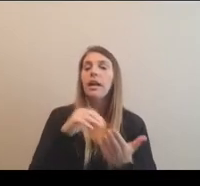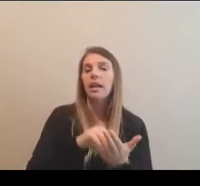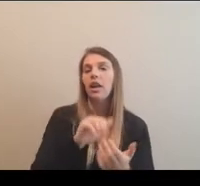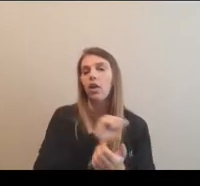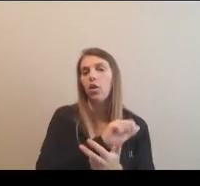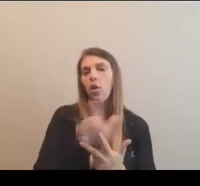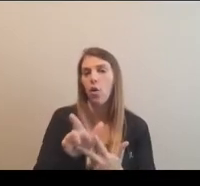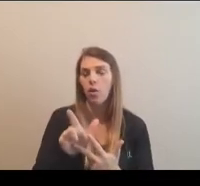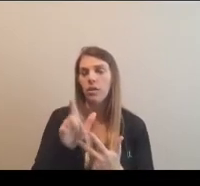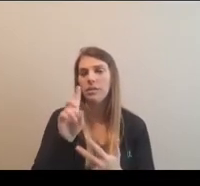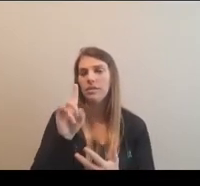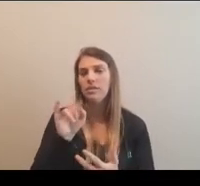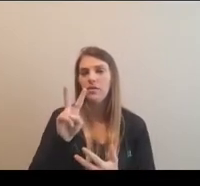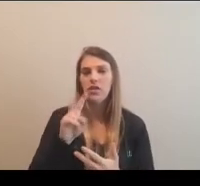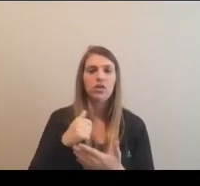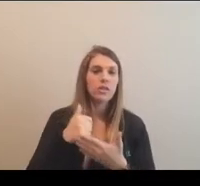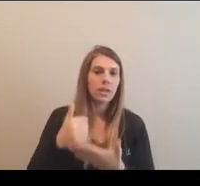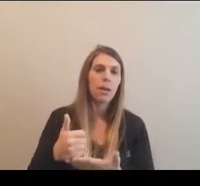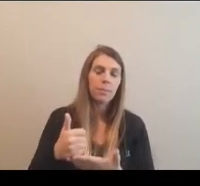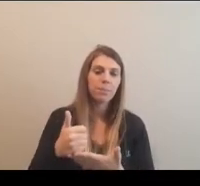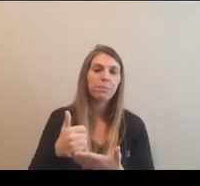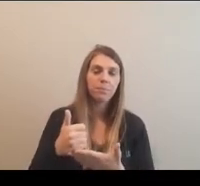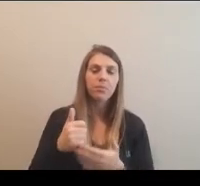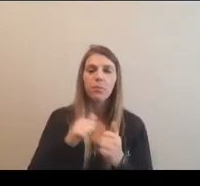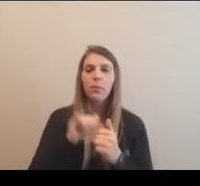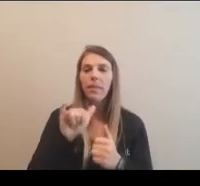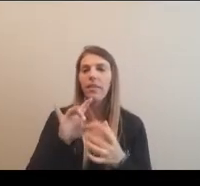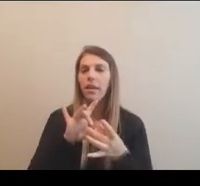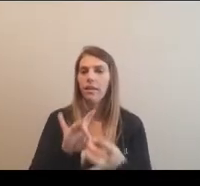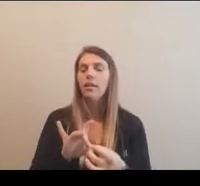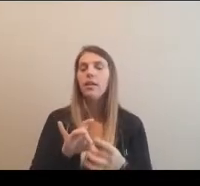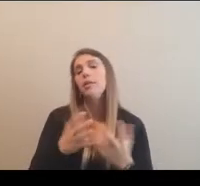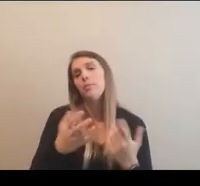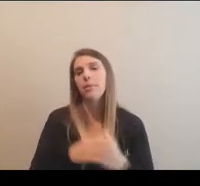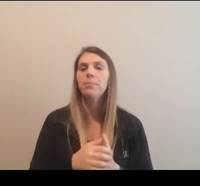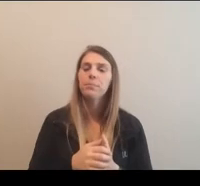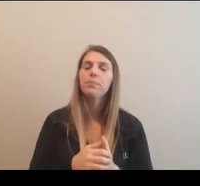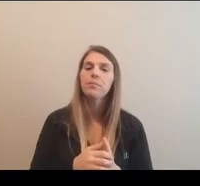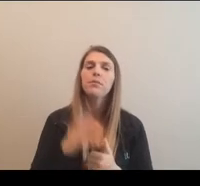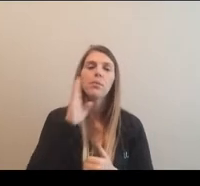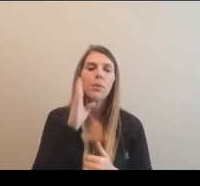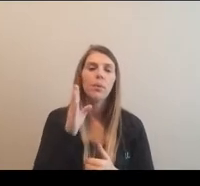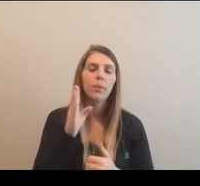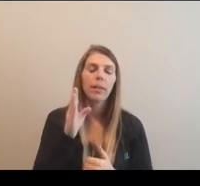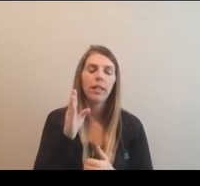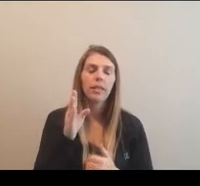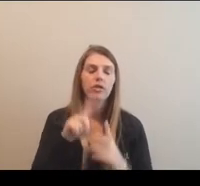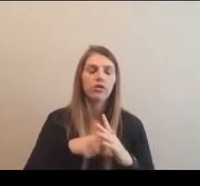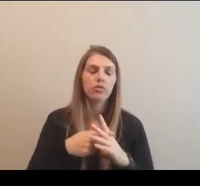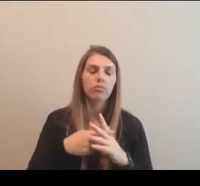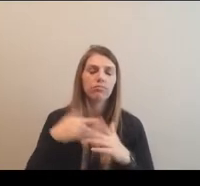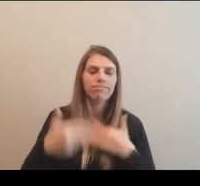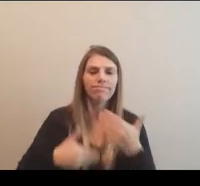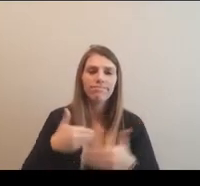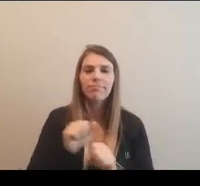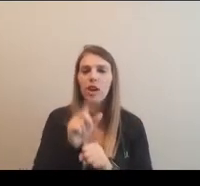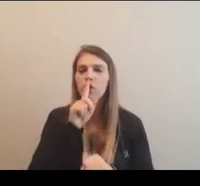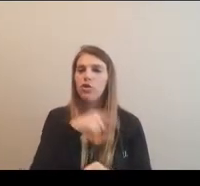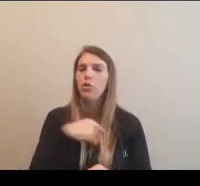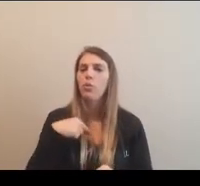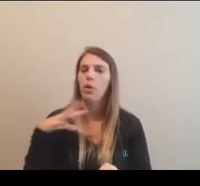three divisions to get help, um, on that piece, but, um, but we're, we're going to get underway and we're going to be sure that we're inclusive,